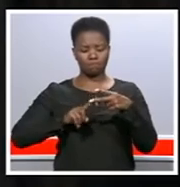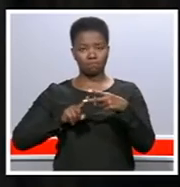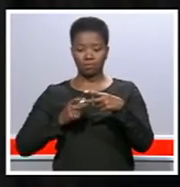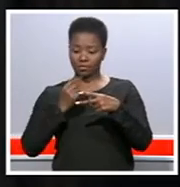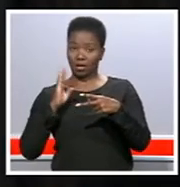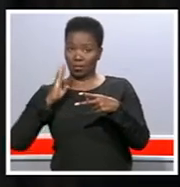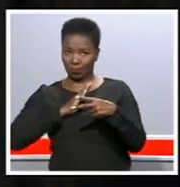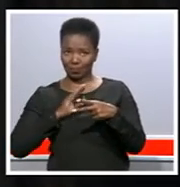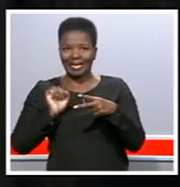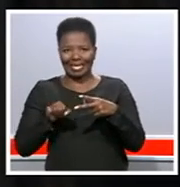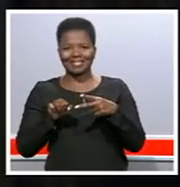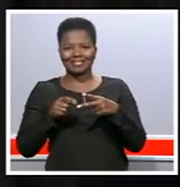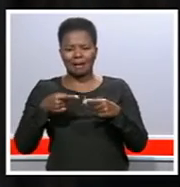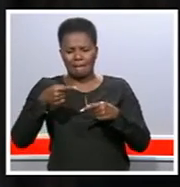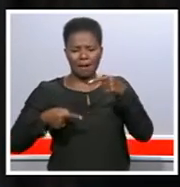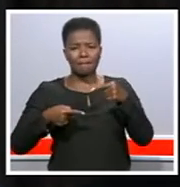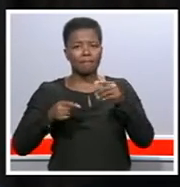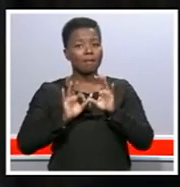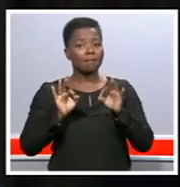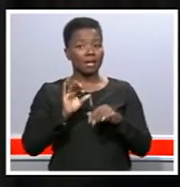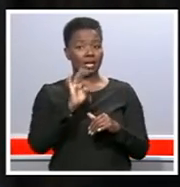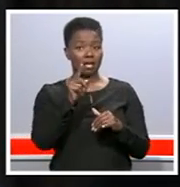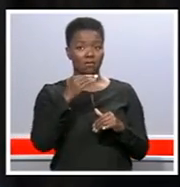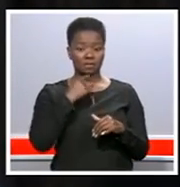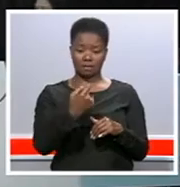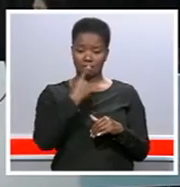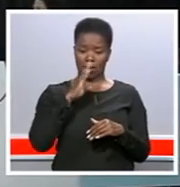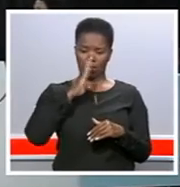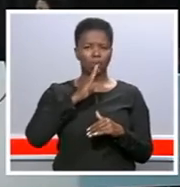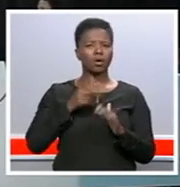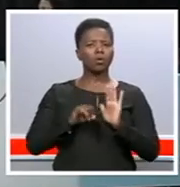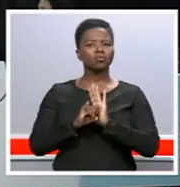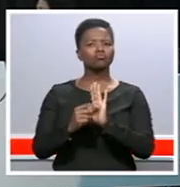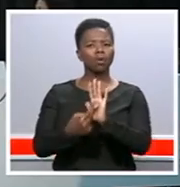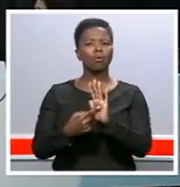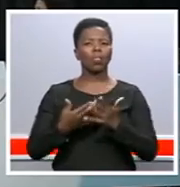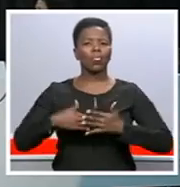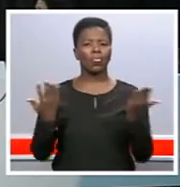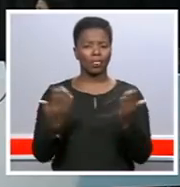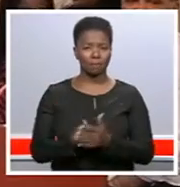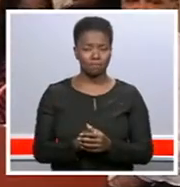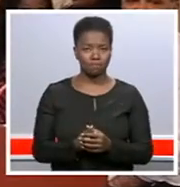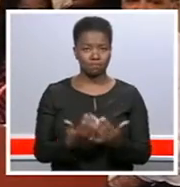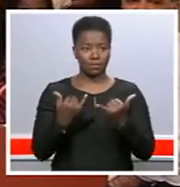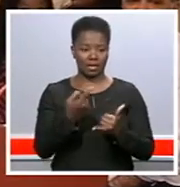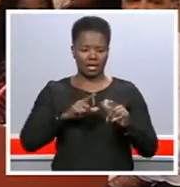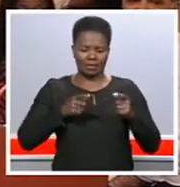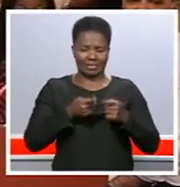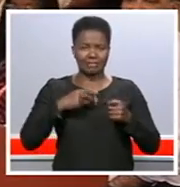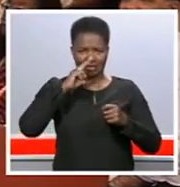opens the device, really it doesn't tell you if somebody has ingested their medication. A team is needed to sift through the collected